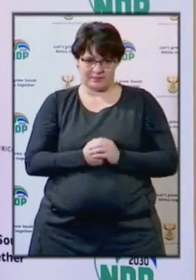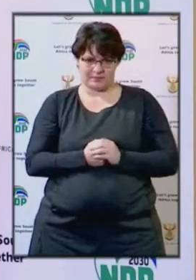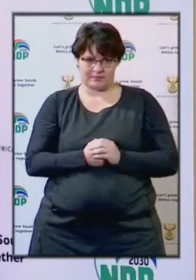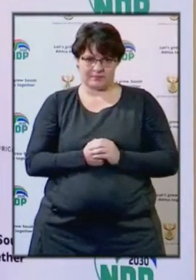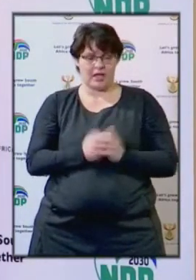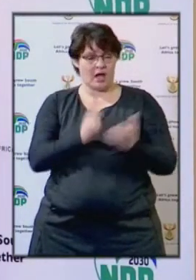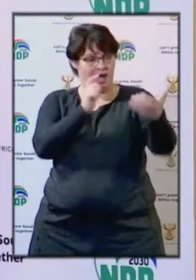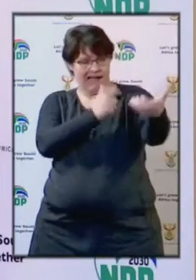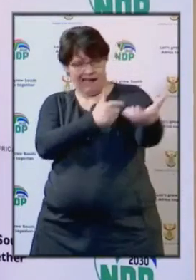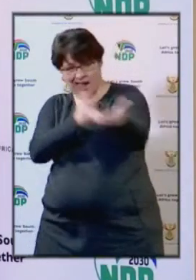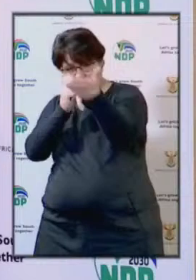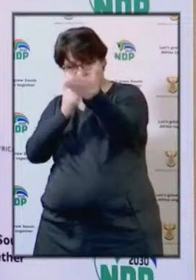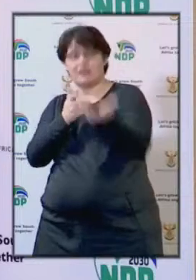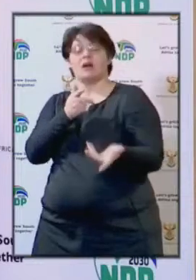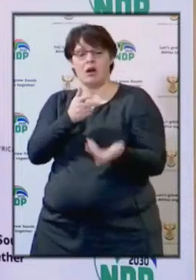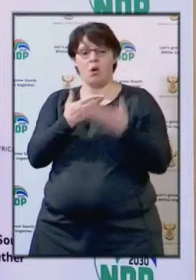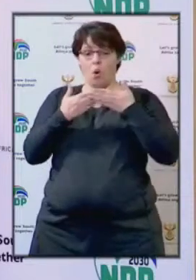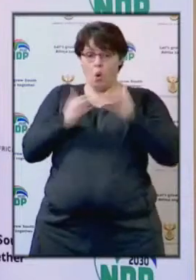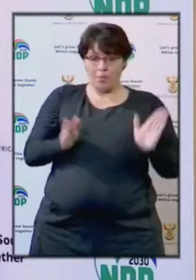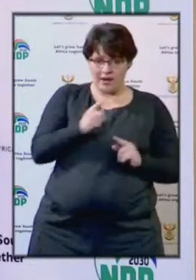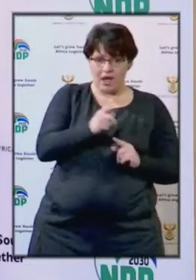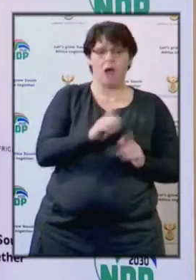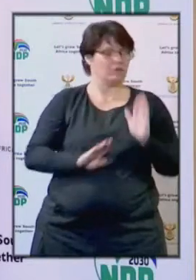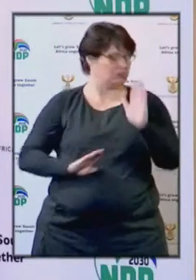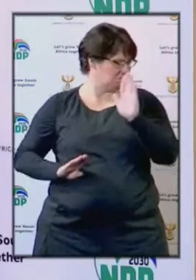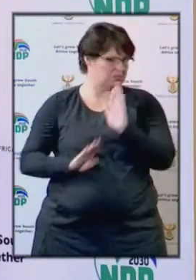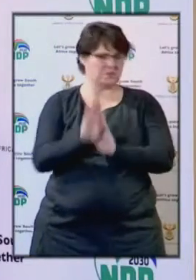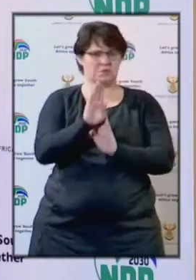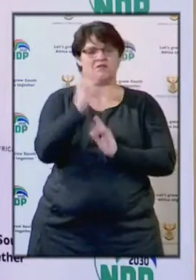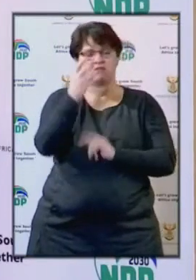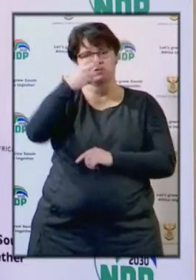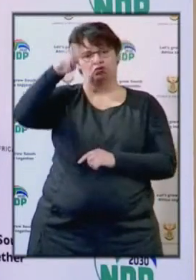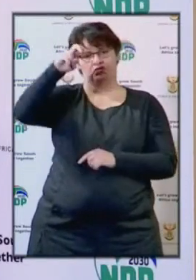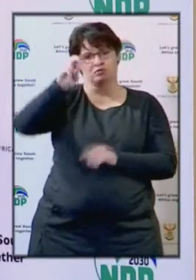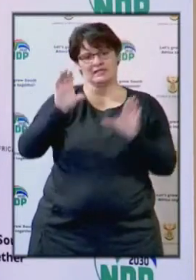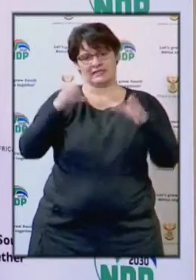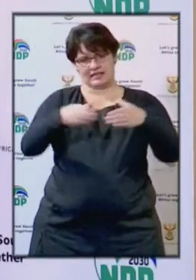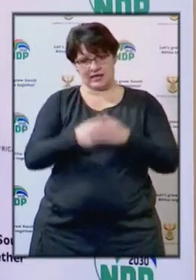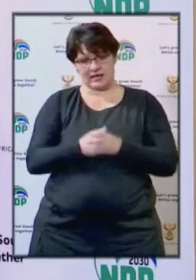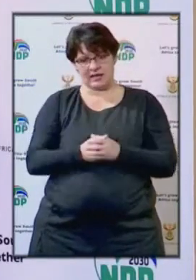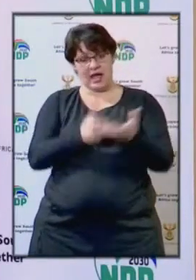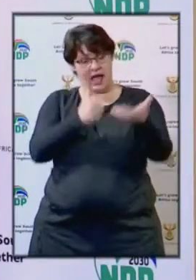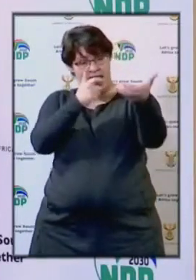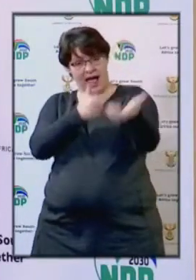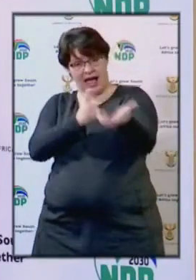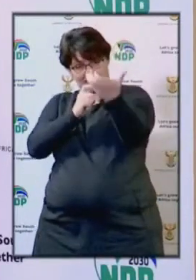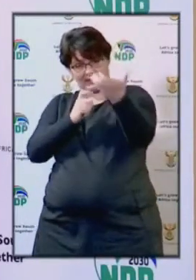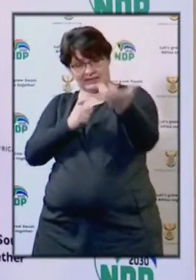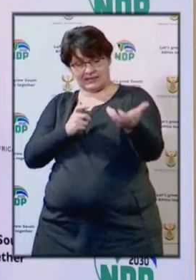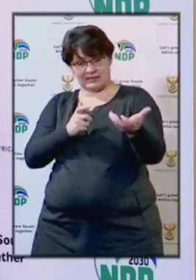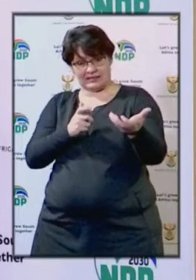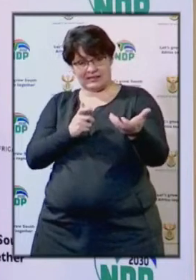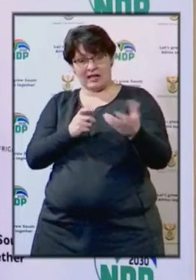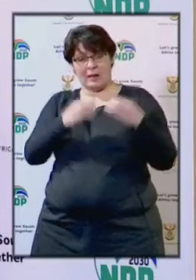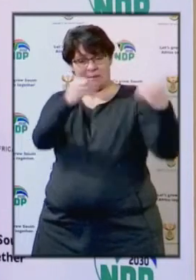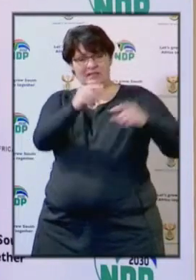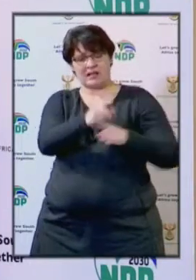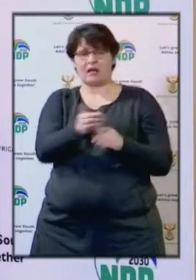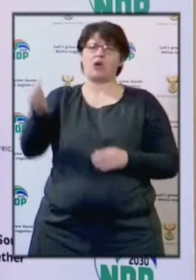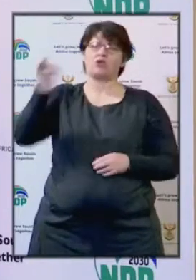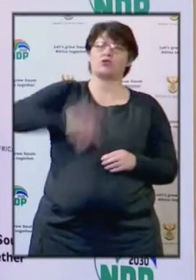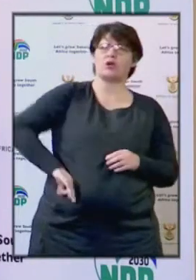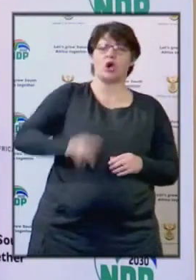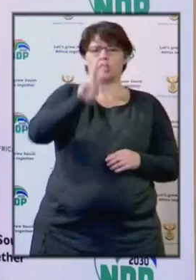up of hunting will also be a big boost to the tourism sector. The hunting industry contributes an